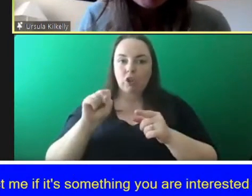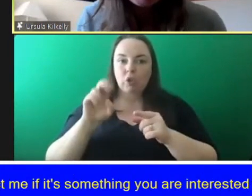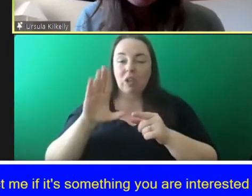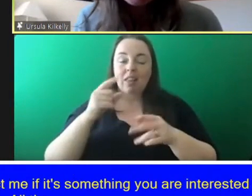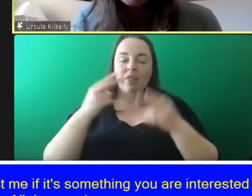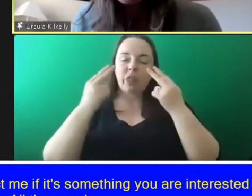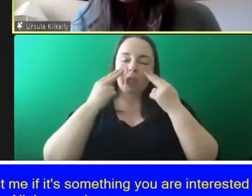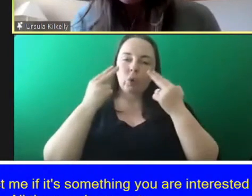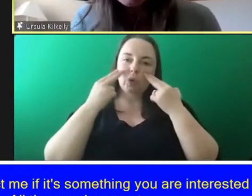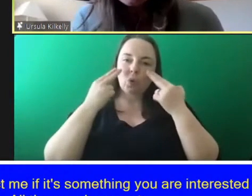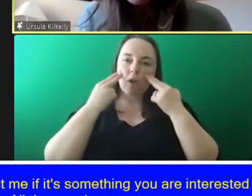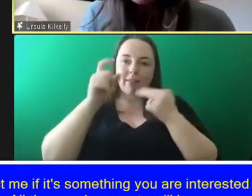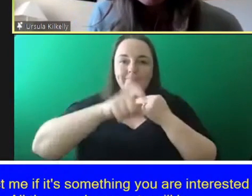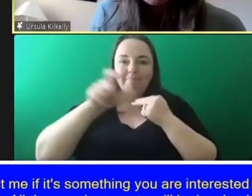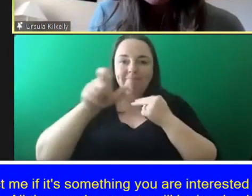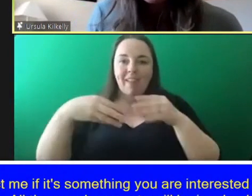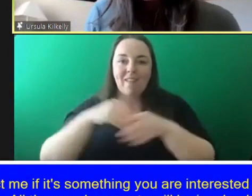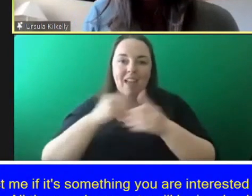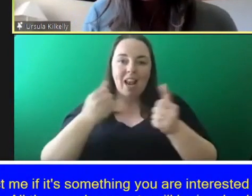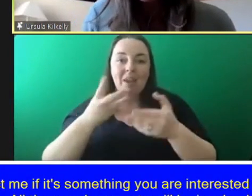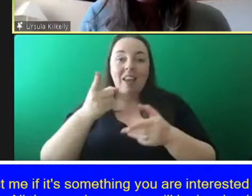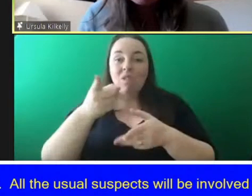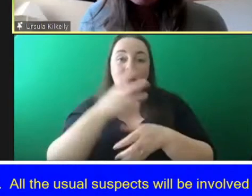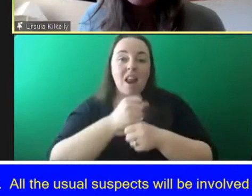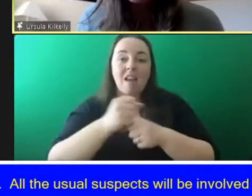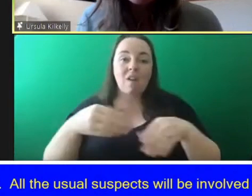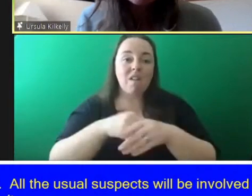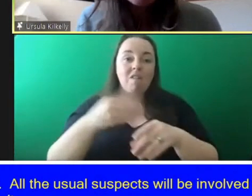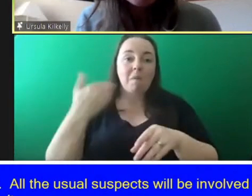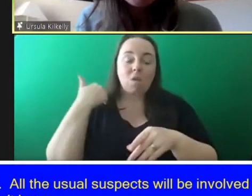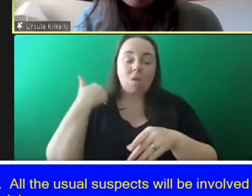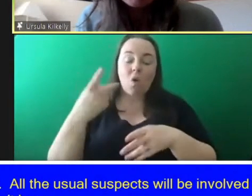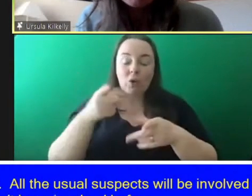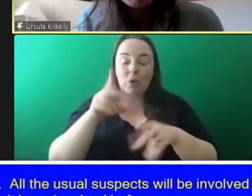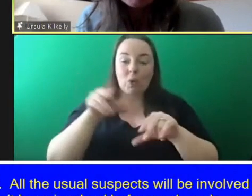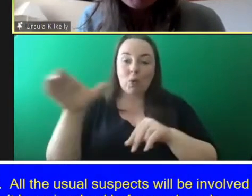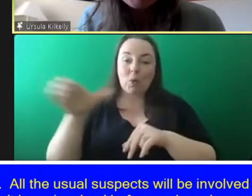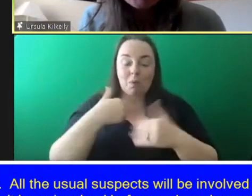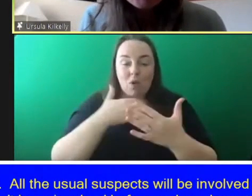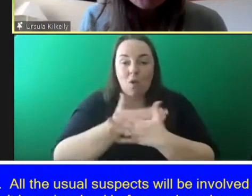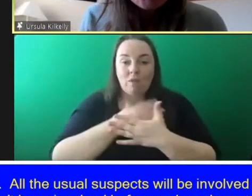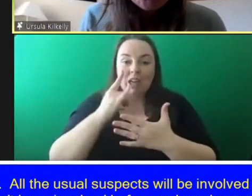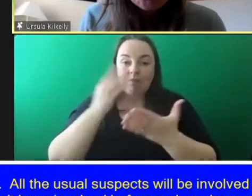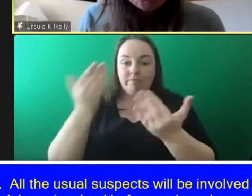but if you're if you haven't been involved before and you you come to this new we'd love to hear from you